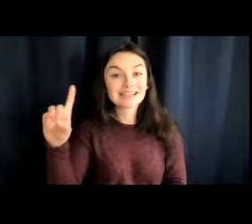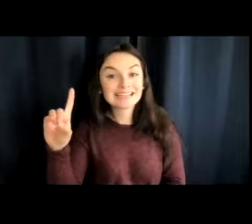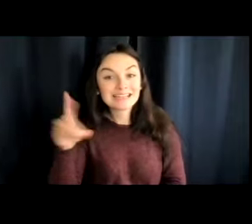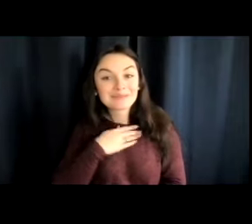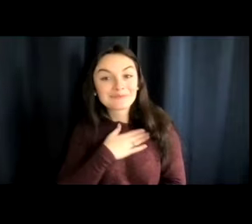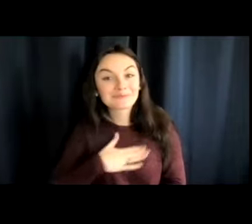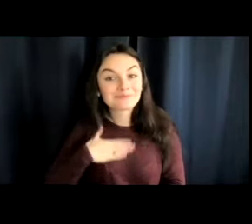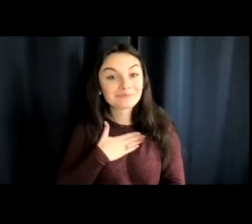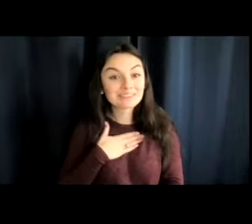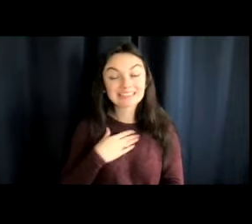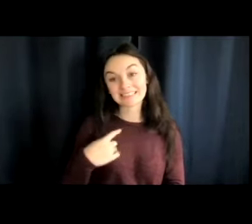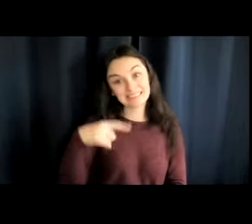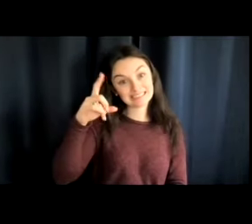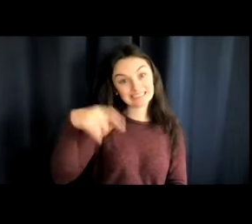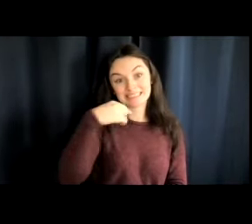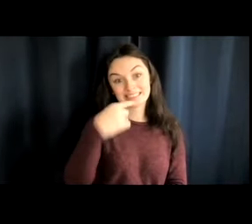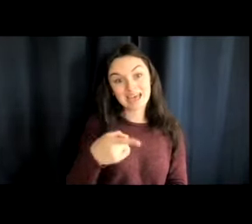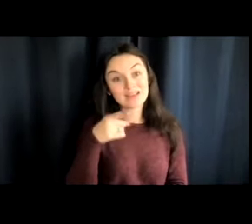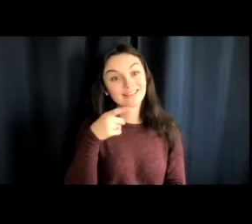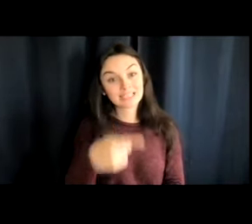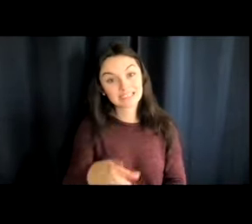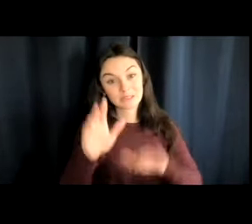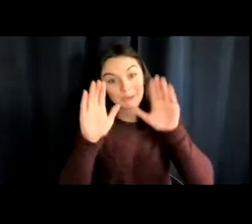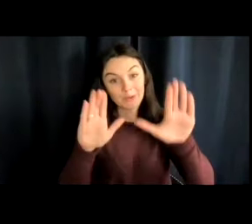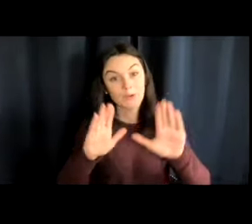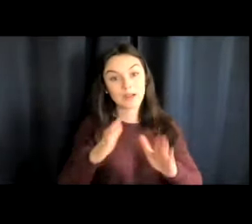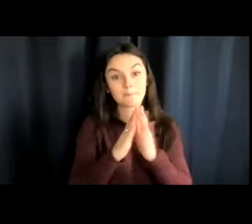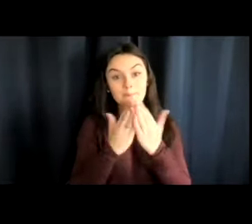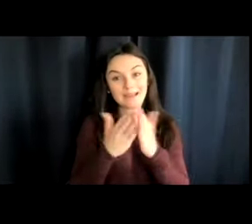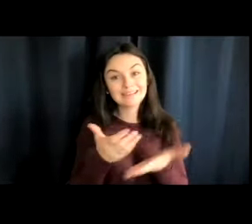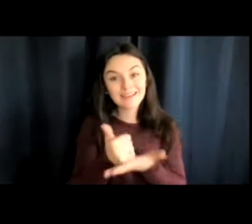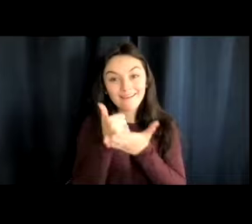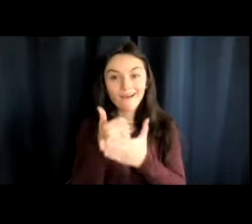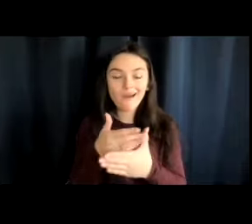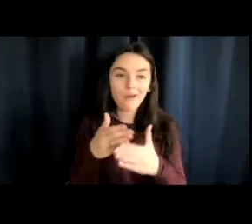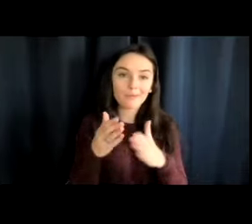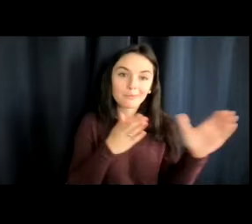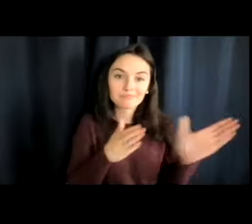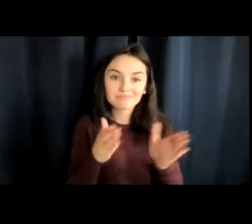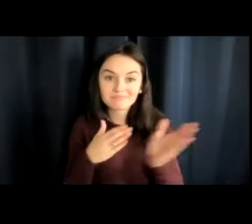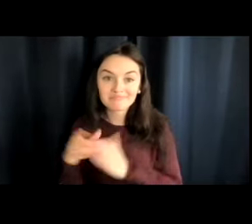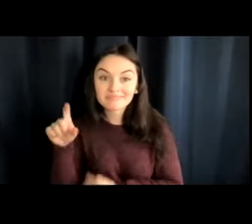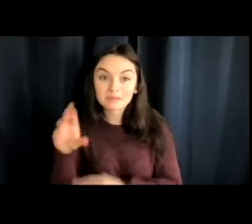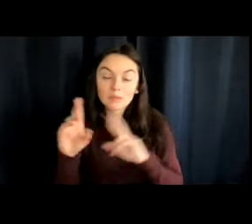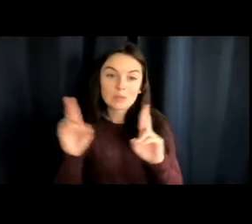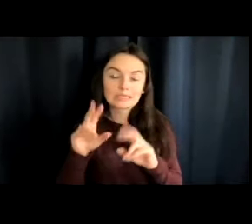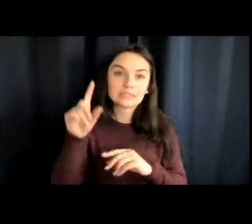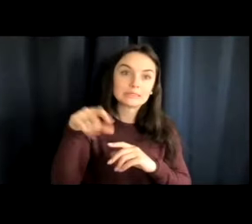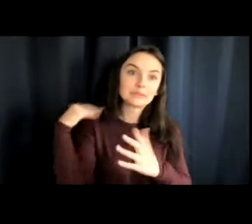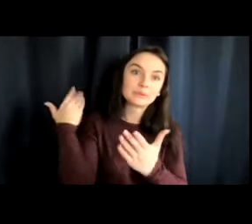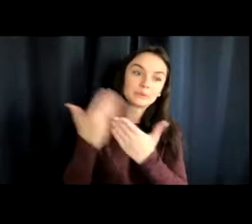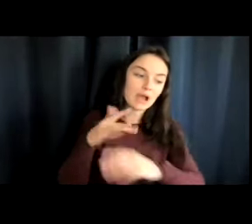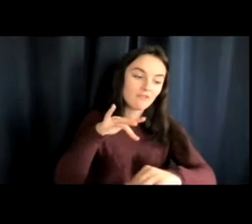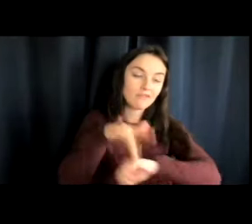I gotta tell you, this is a really good bug to help prepare you. Because when you go to the airport, you gotta get there early and prepare